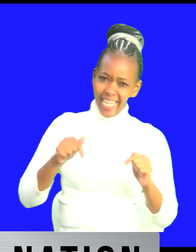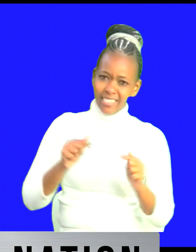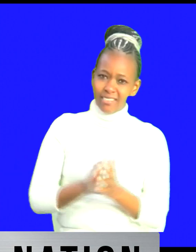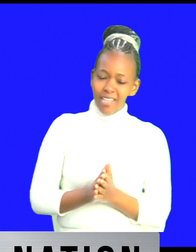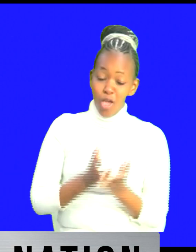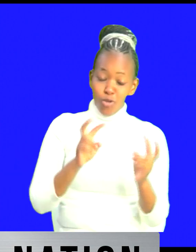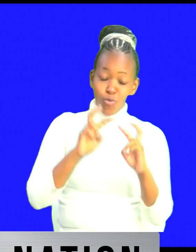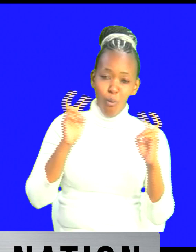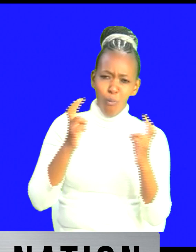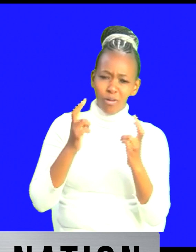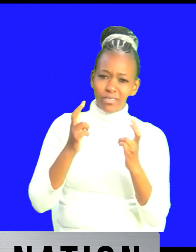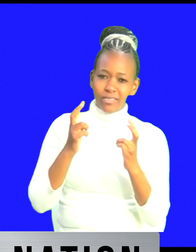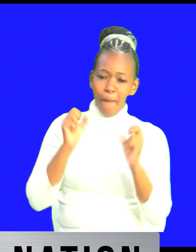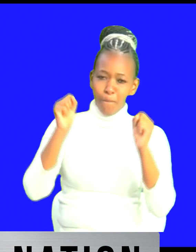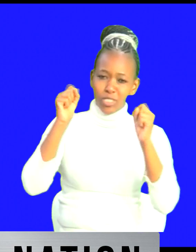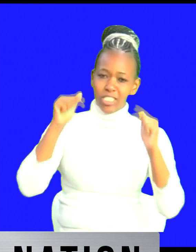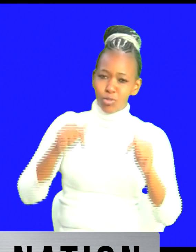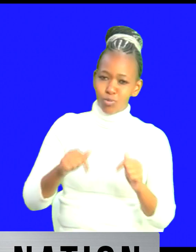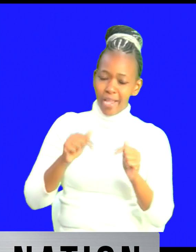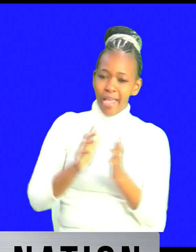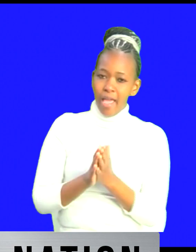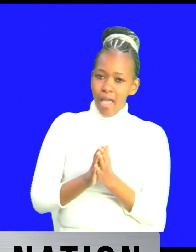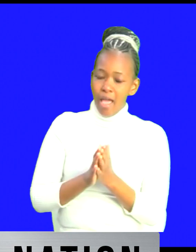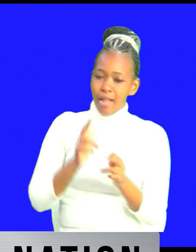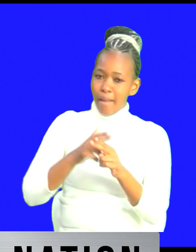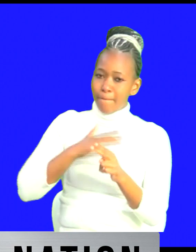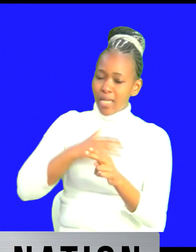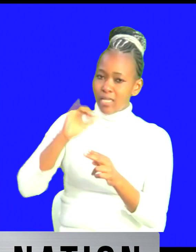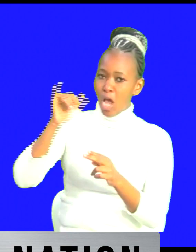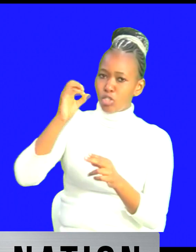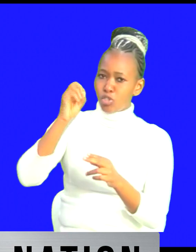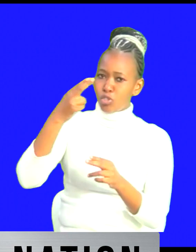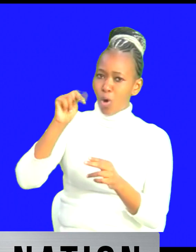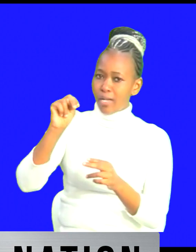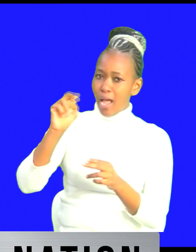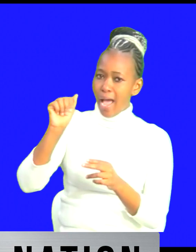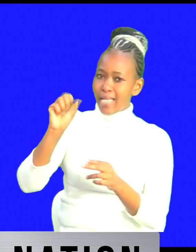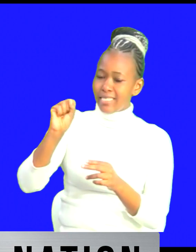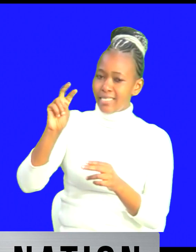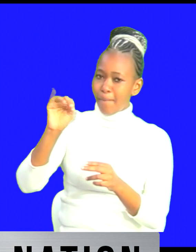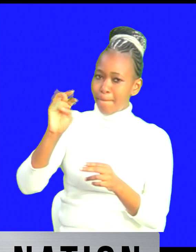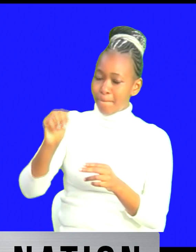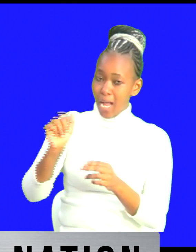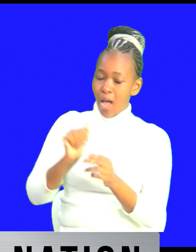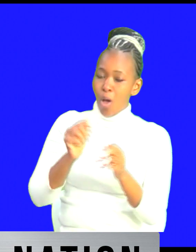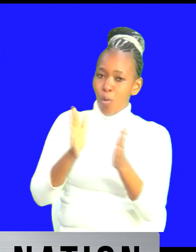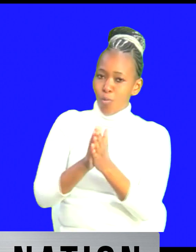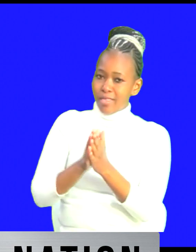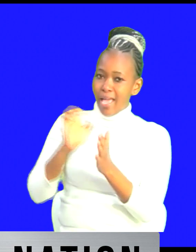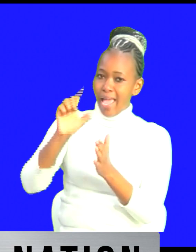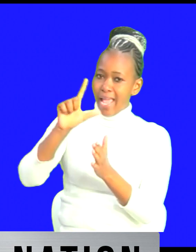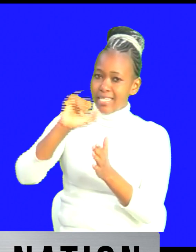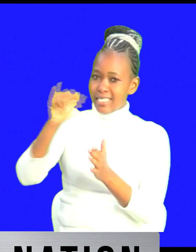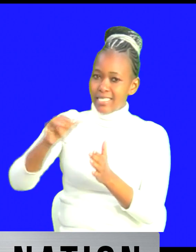you are watching politics today my name is jonah simba i'm with elizabeth michael yeah nak